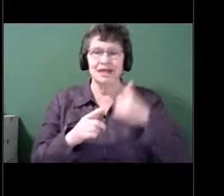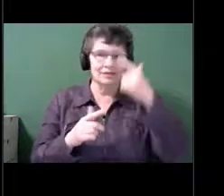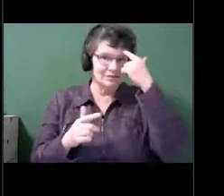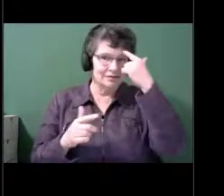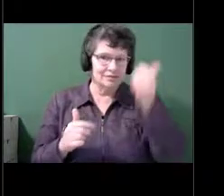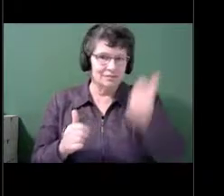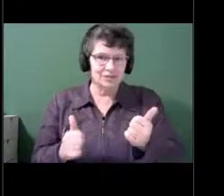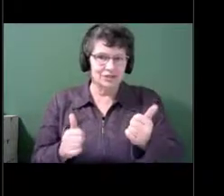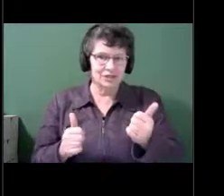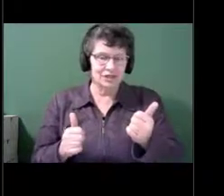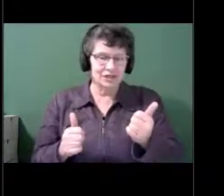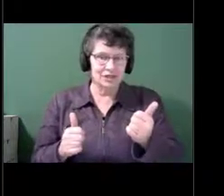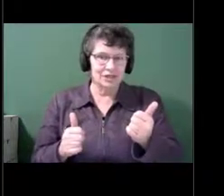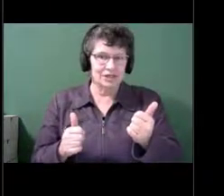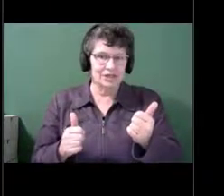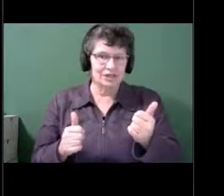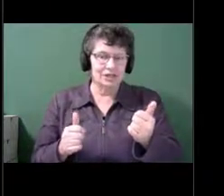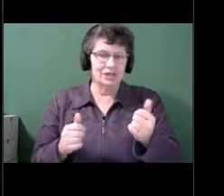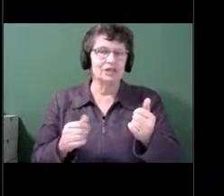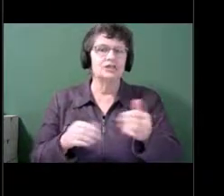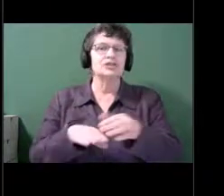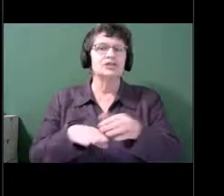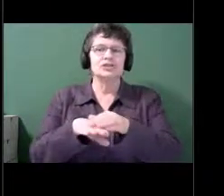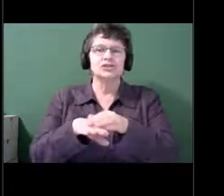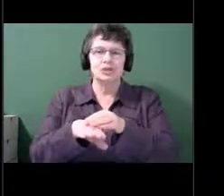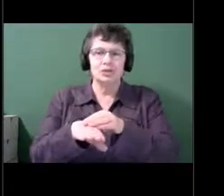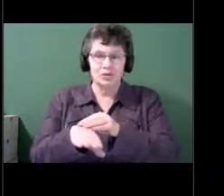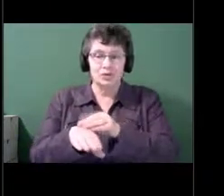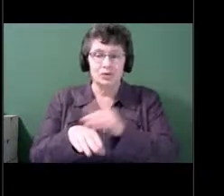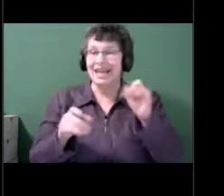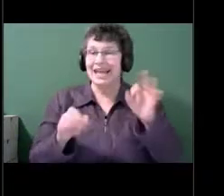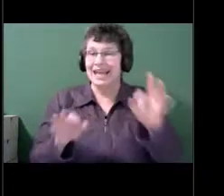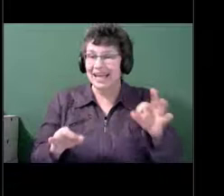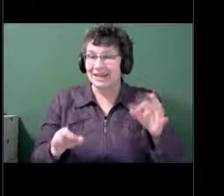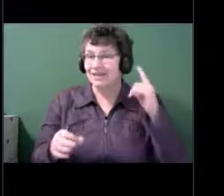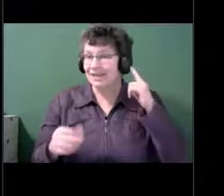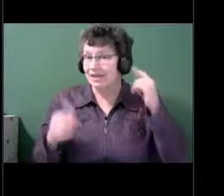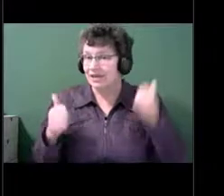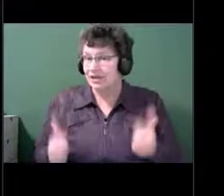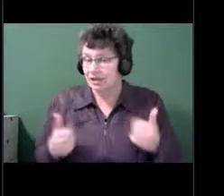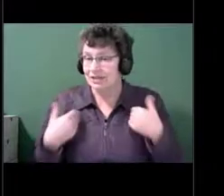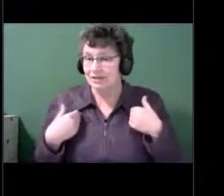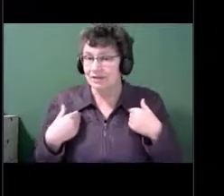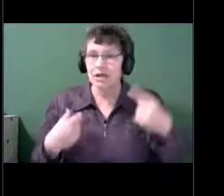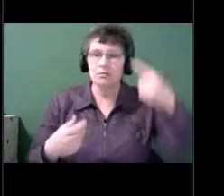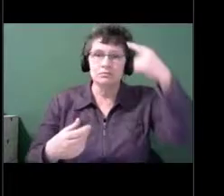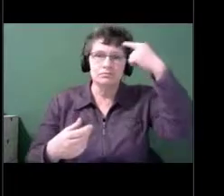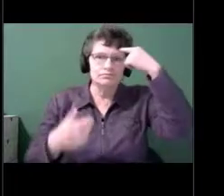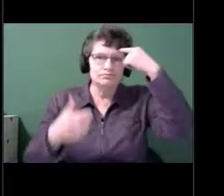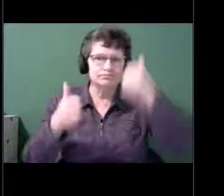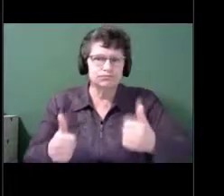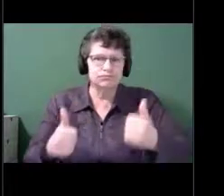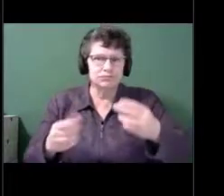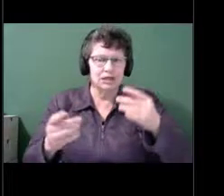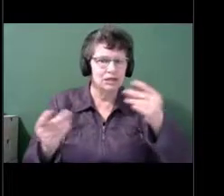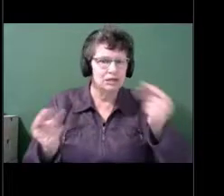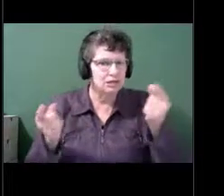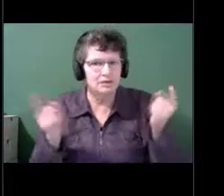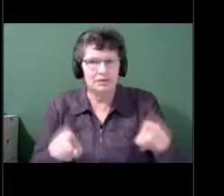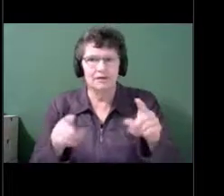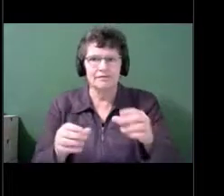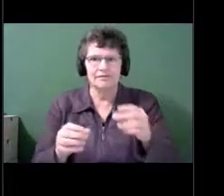comes later and faster if you have a sensory loss. So this is a pretty, pretty startling finding.